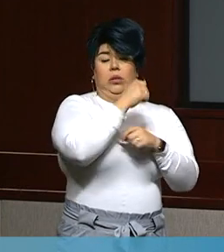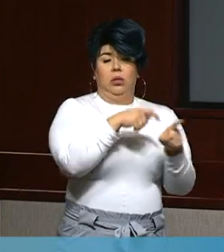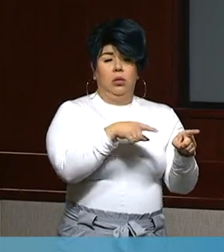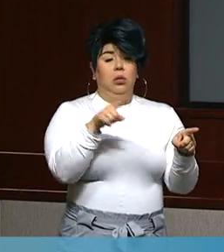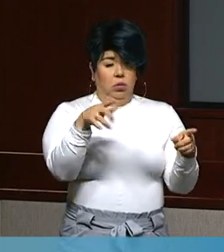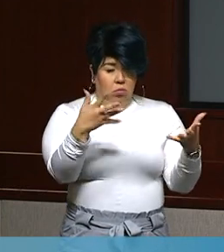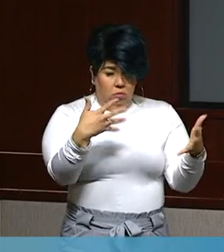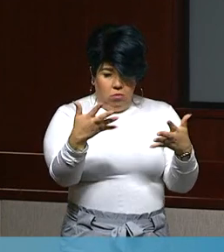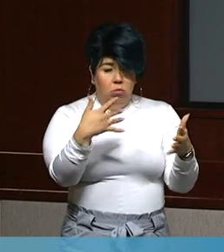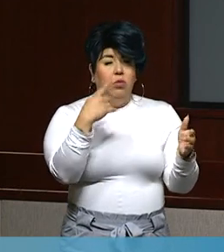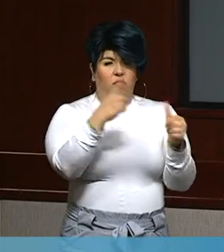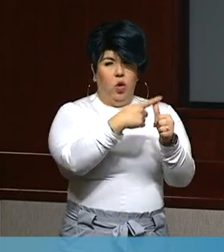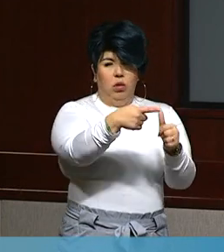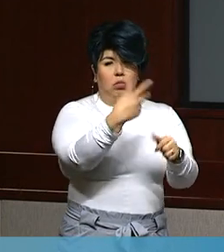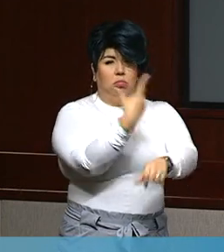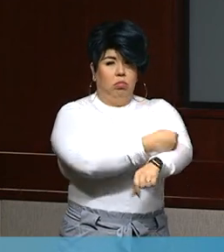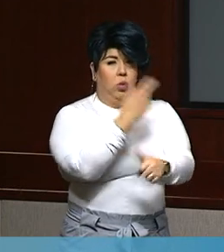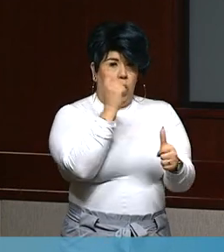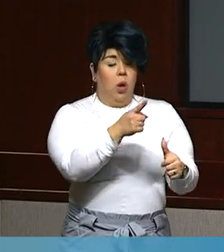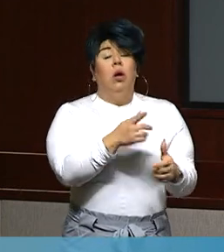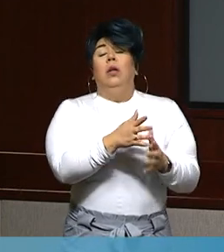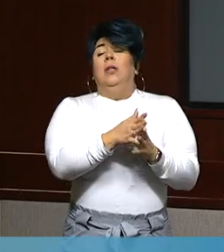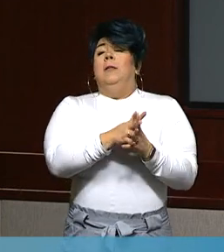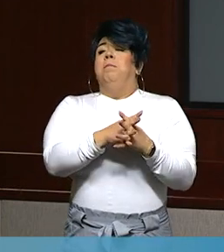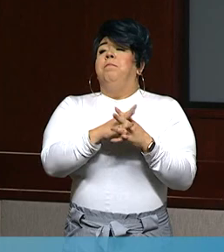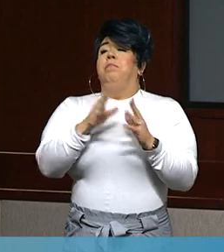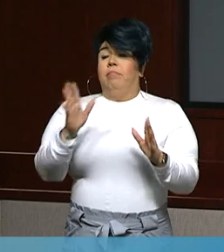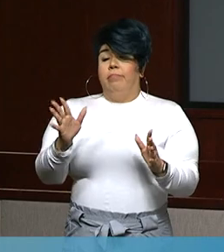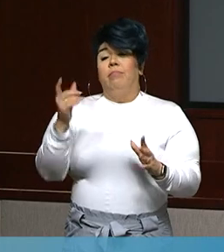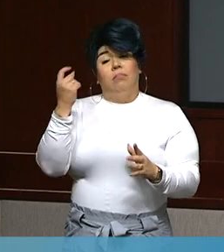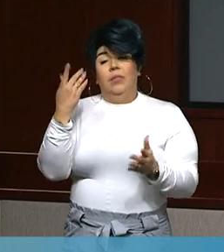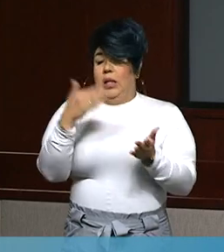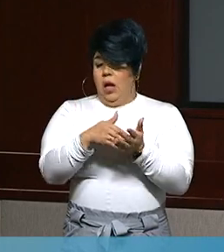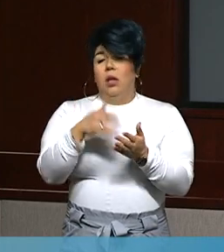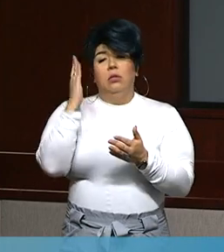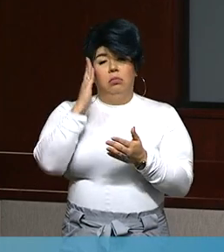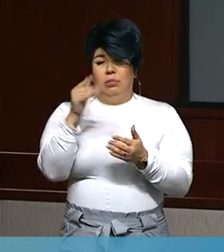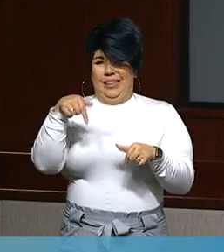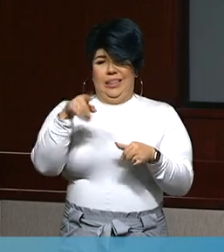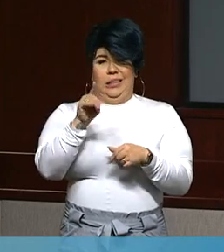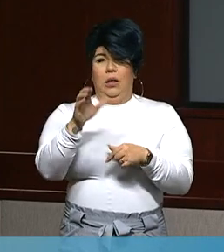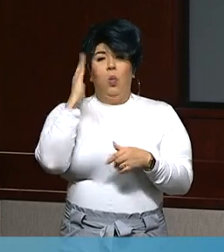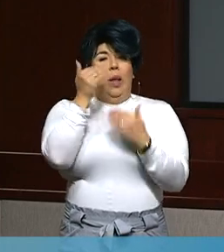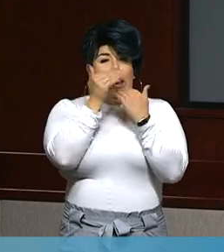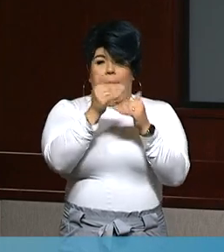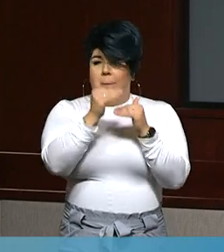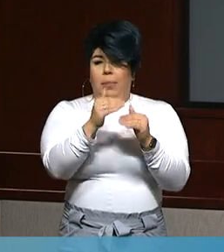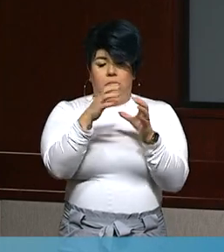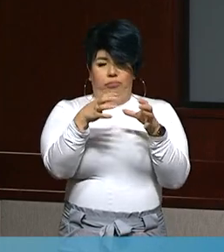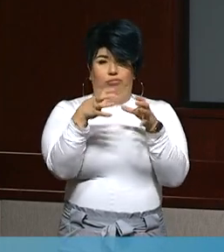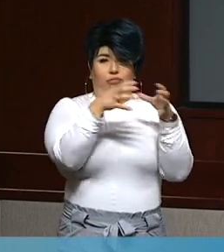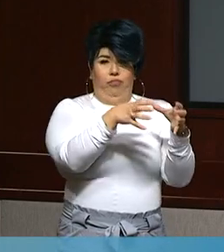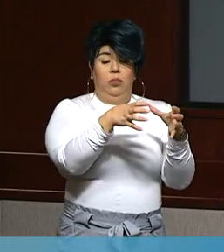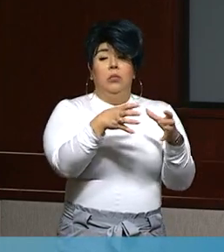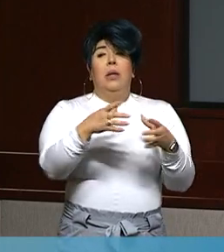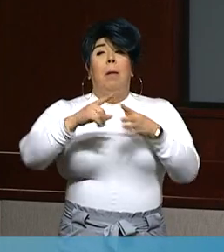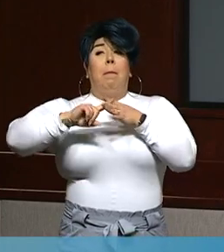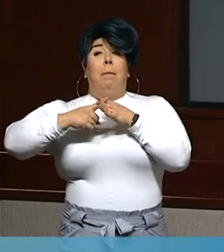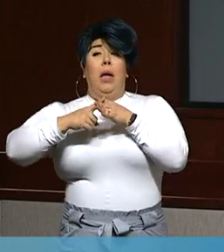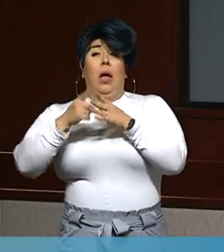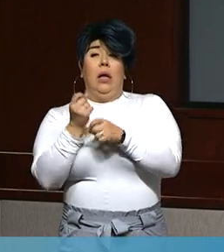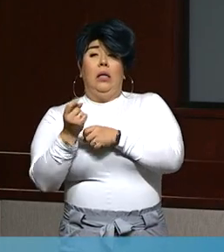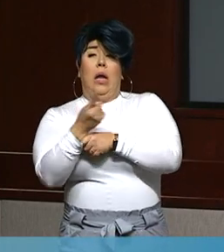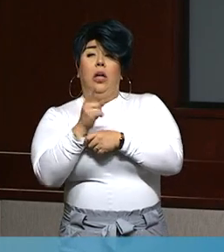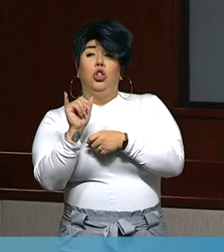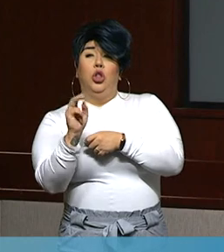In the federal playbook, you can see it described that there will be a limited supply in December and throughout the beginning of 2021, that supply